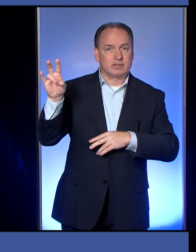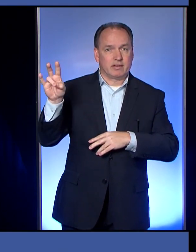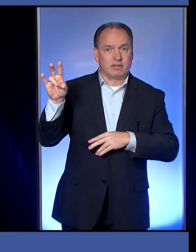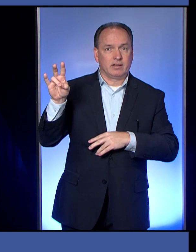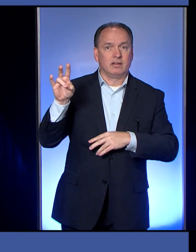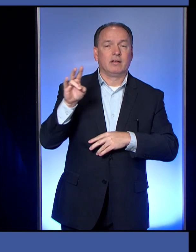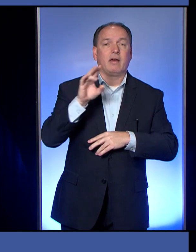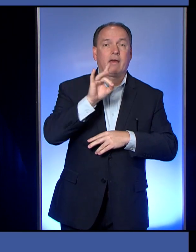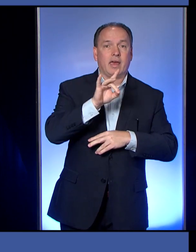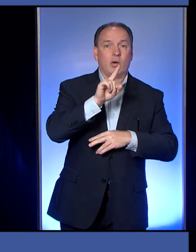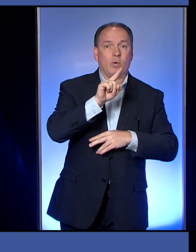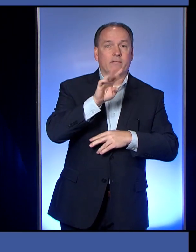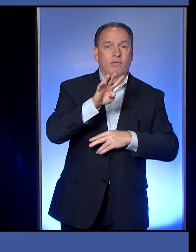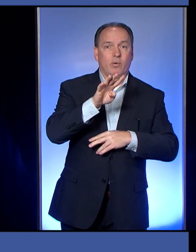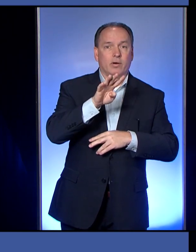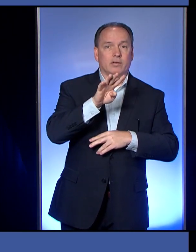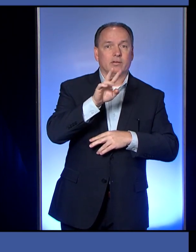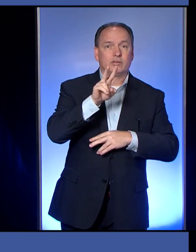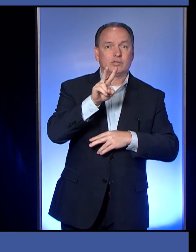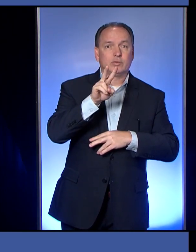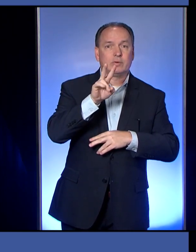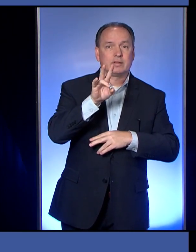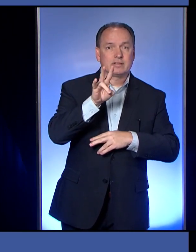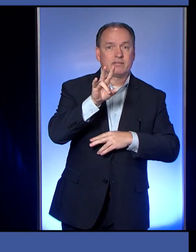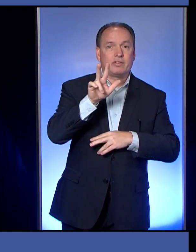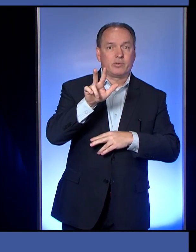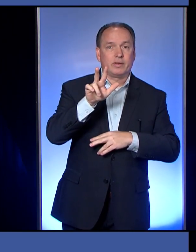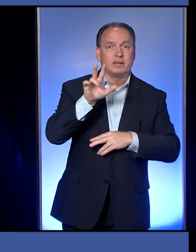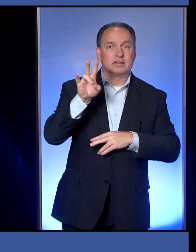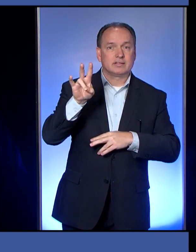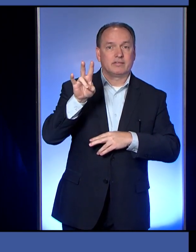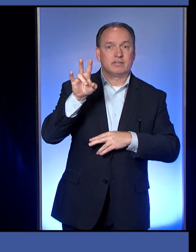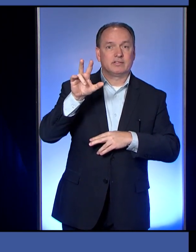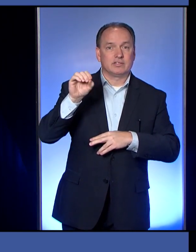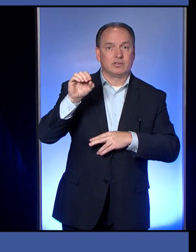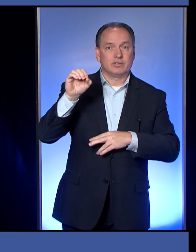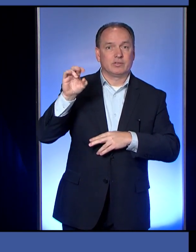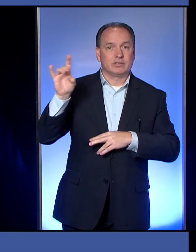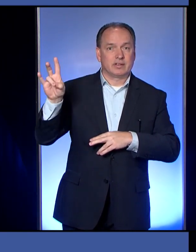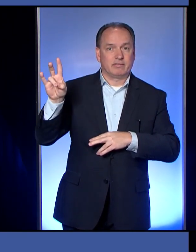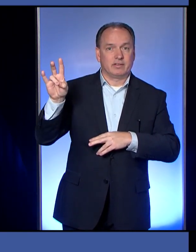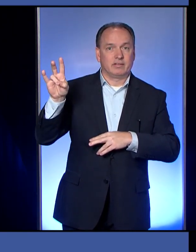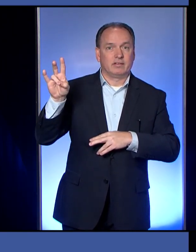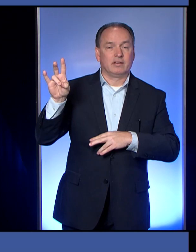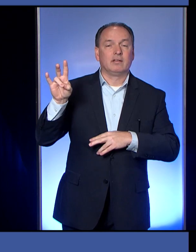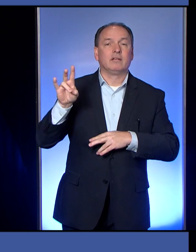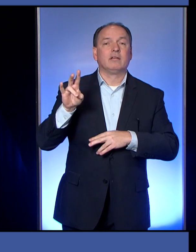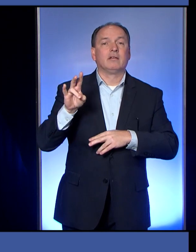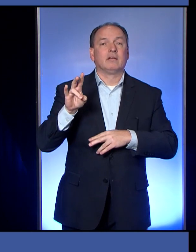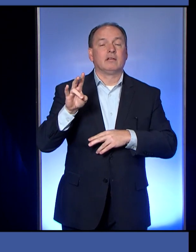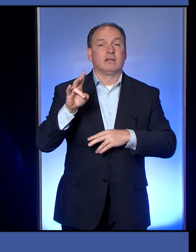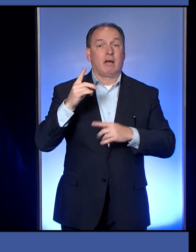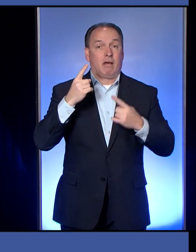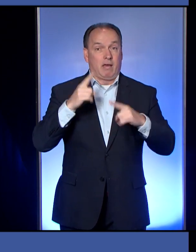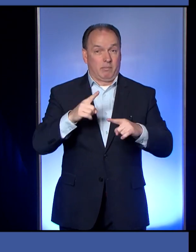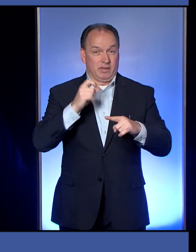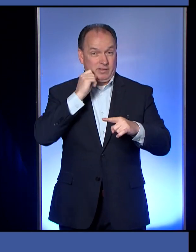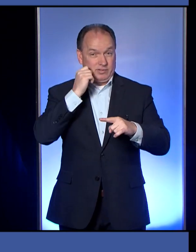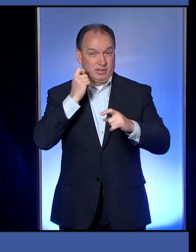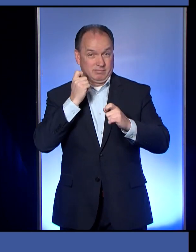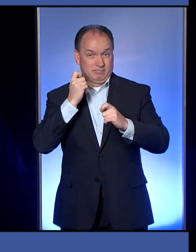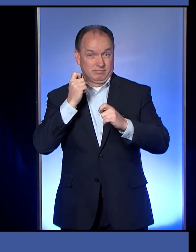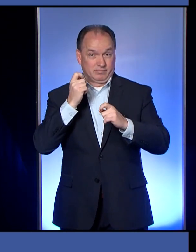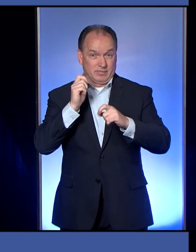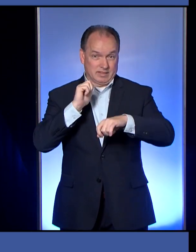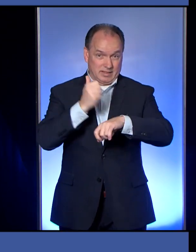That's 814-273-7007. Launched yesterday by the State